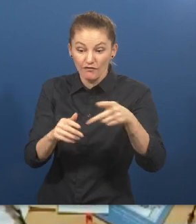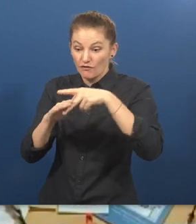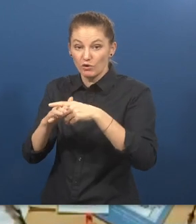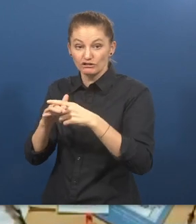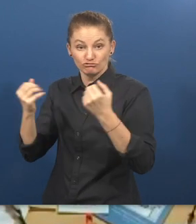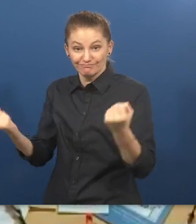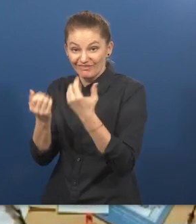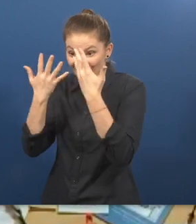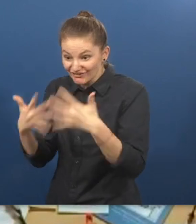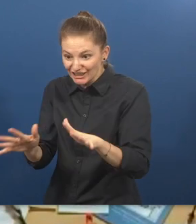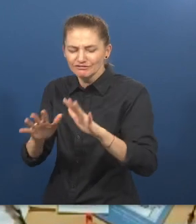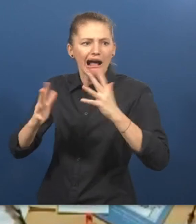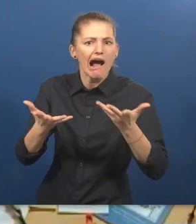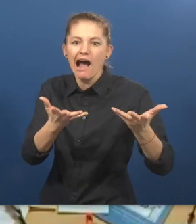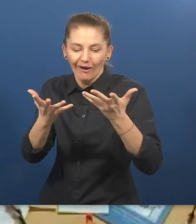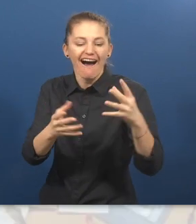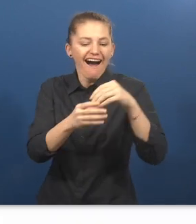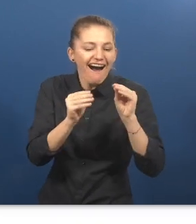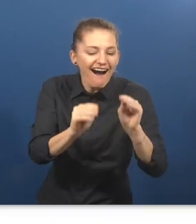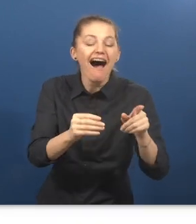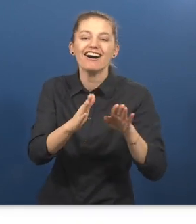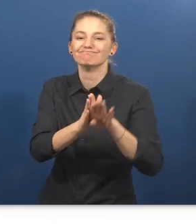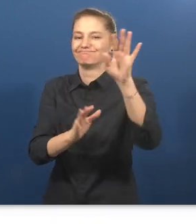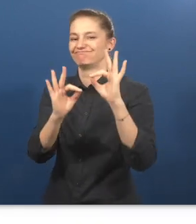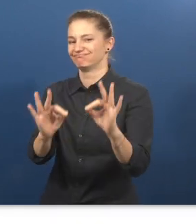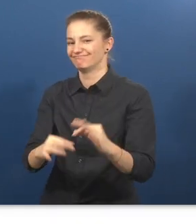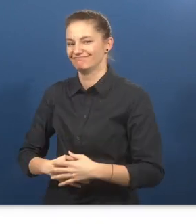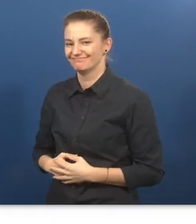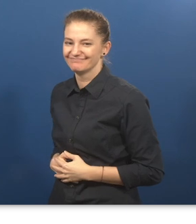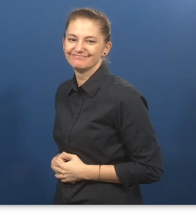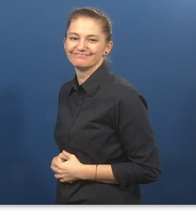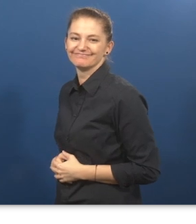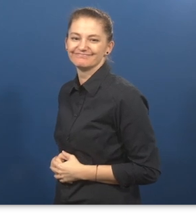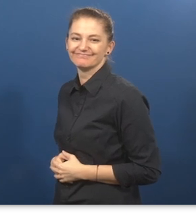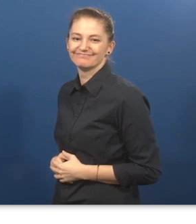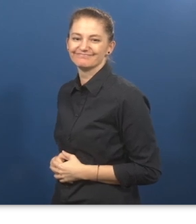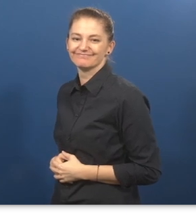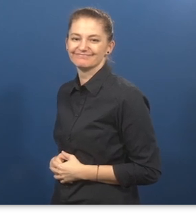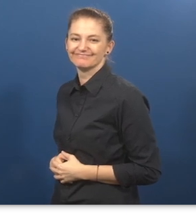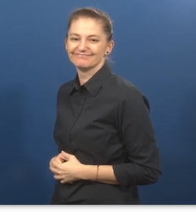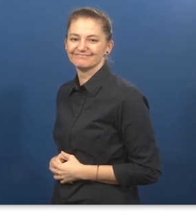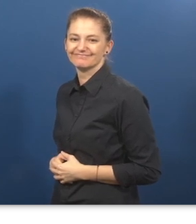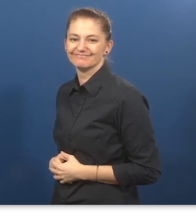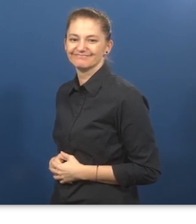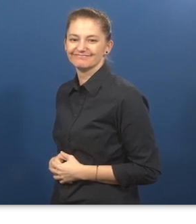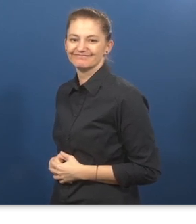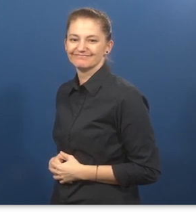training to set up their own income generation activities. Zero Project. For a world without barriers.